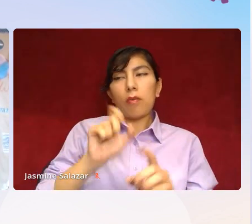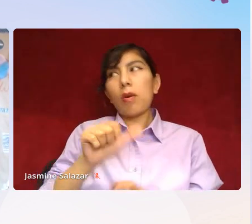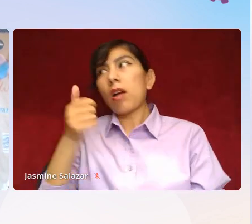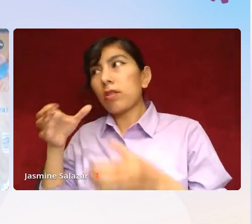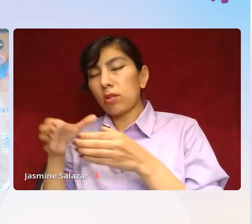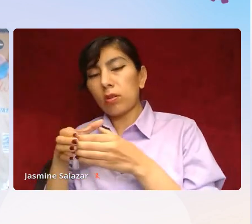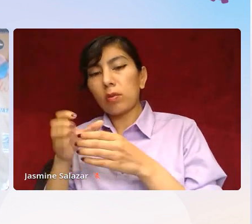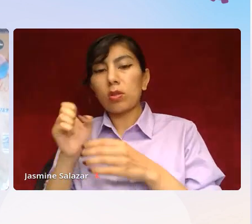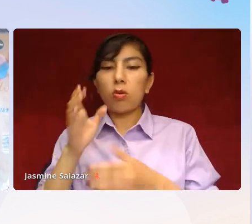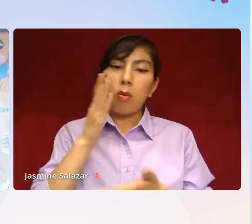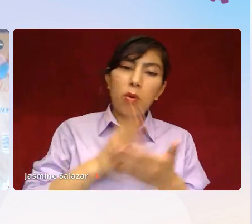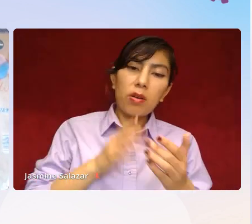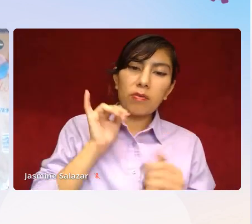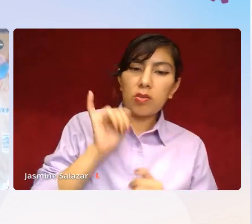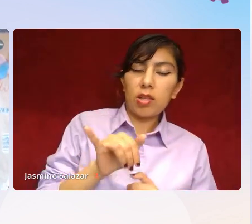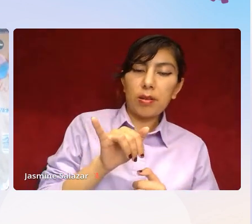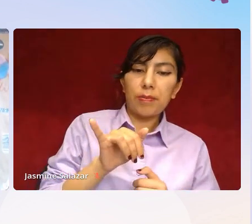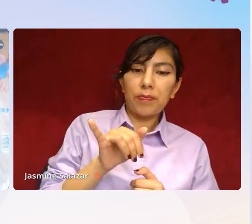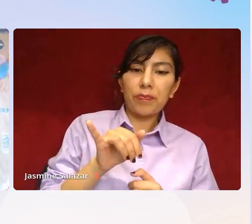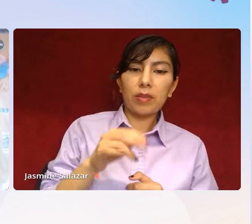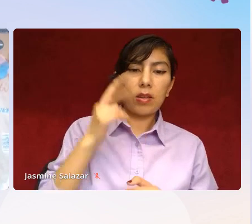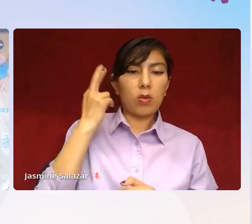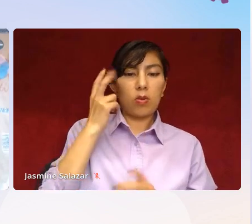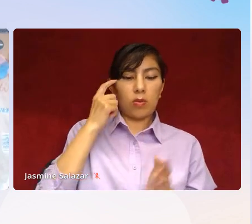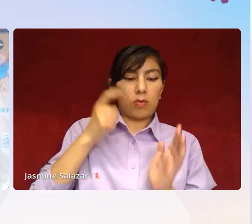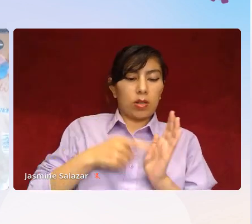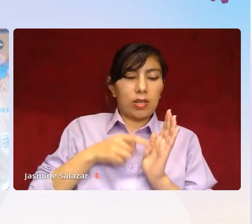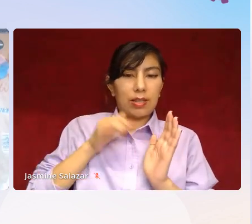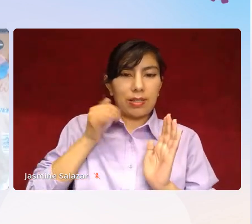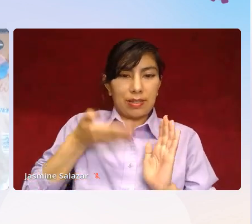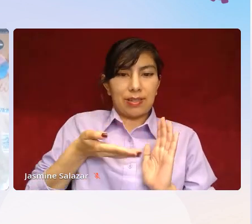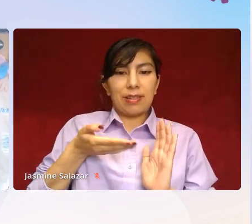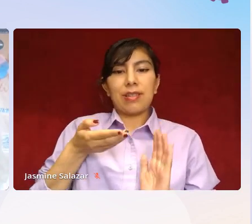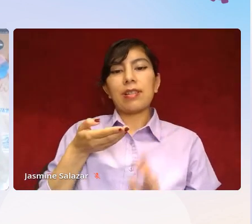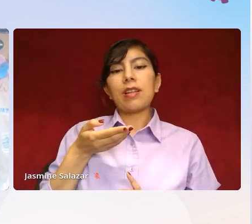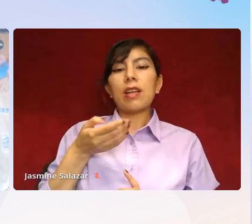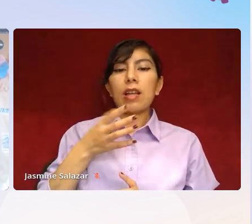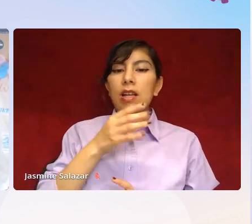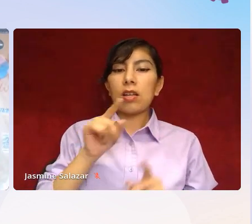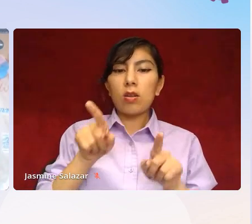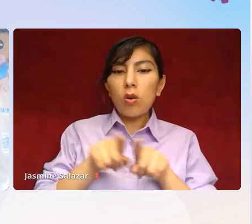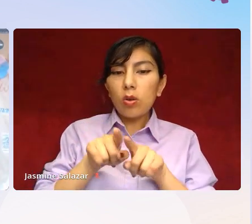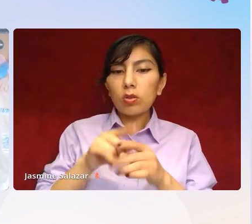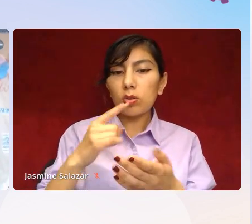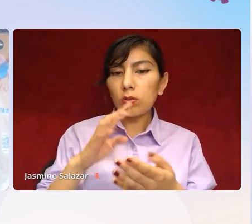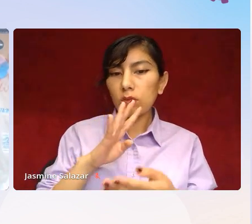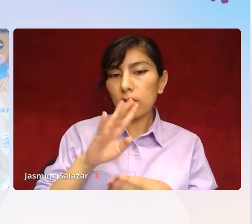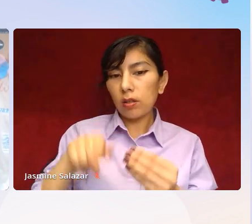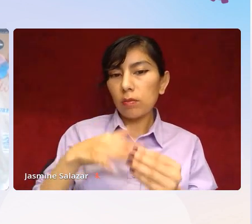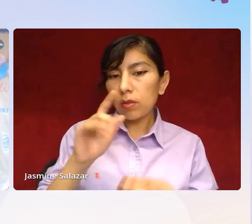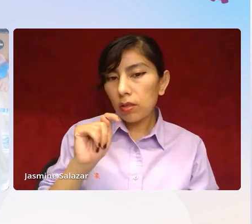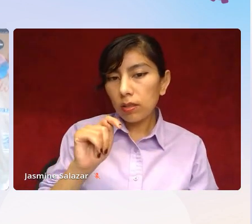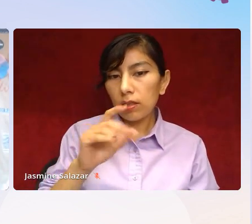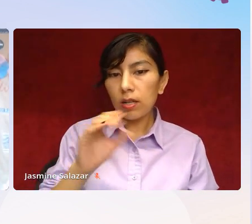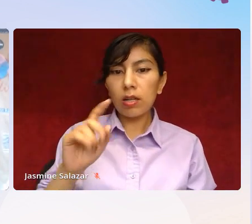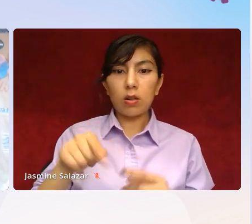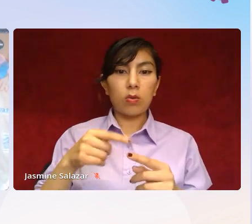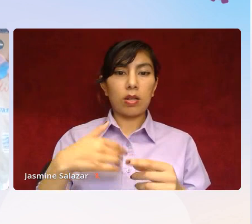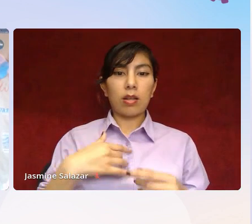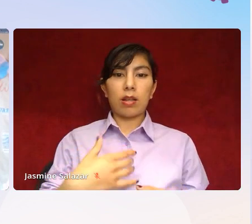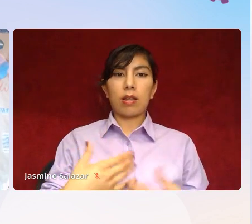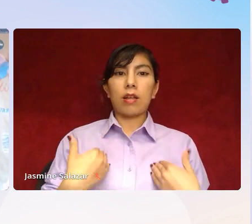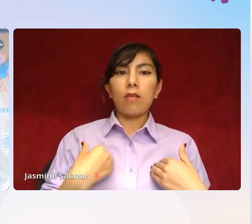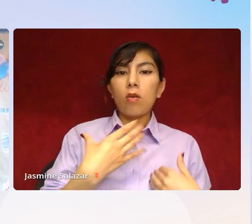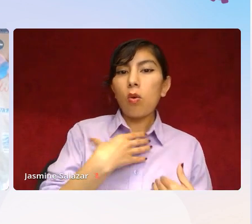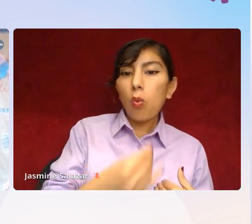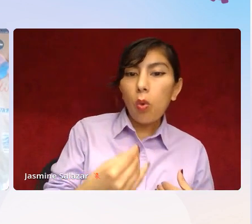I think part of it is recognizing that it's there, and then also talking about and saying, like, when I had white therapists